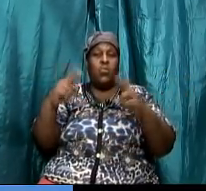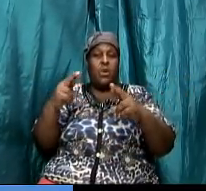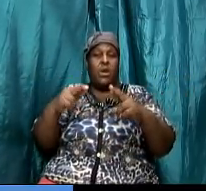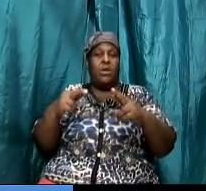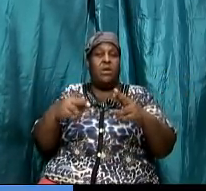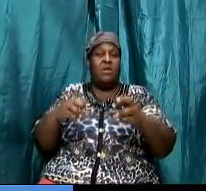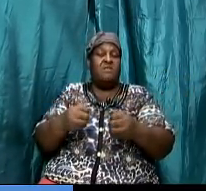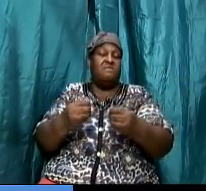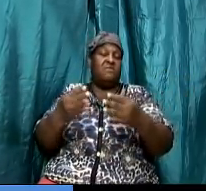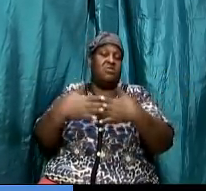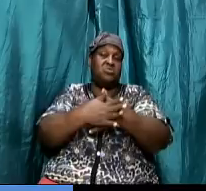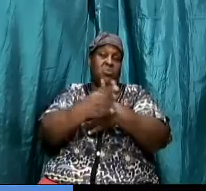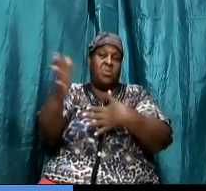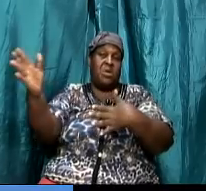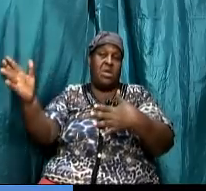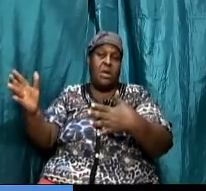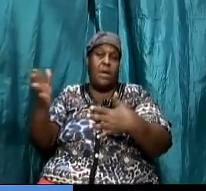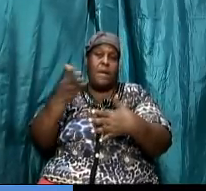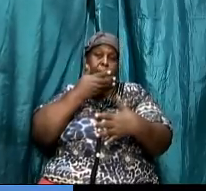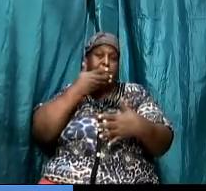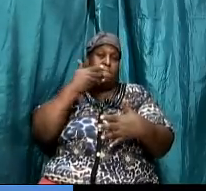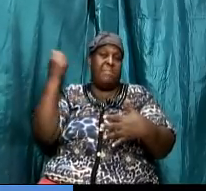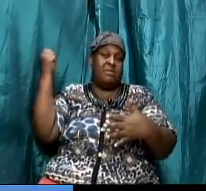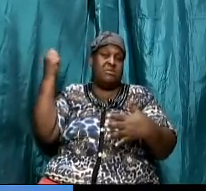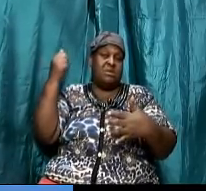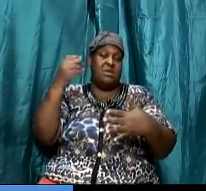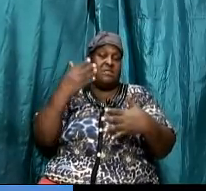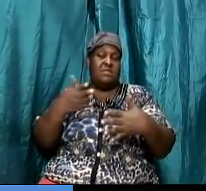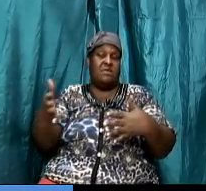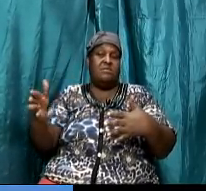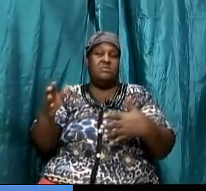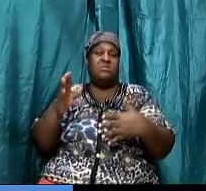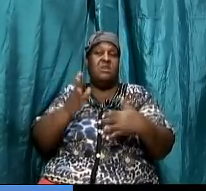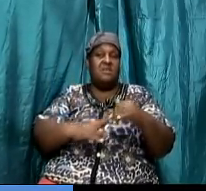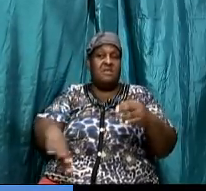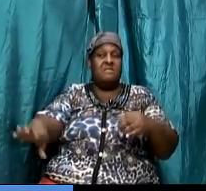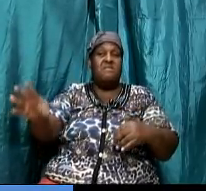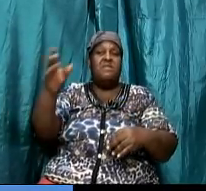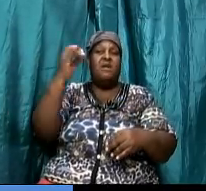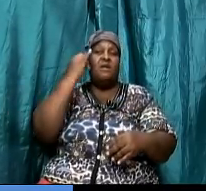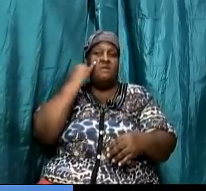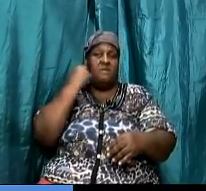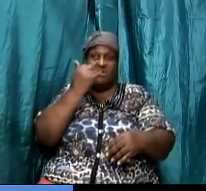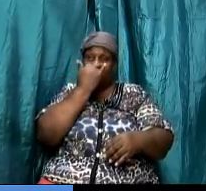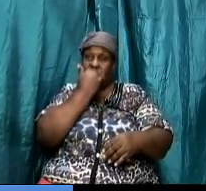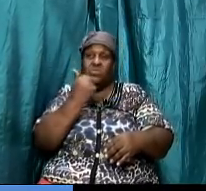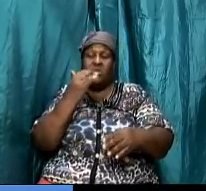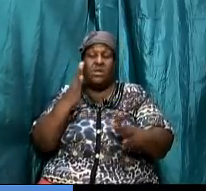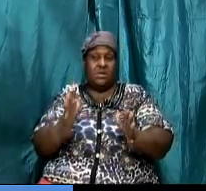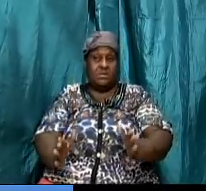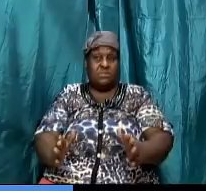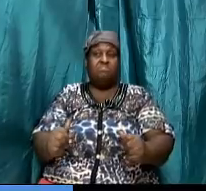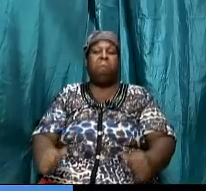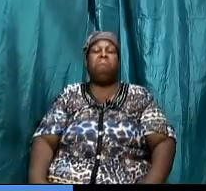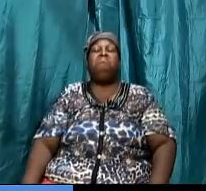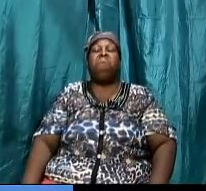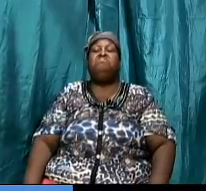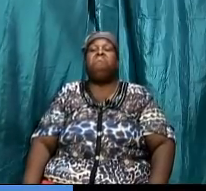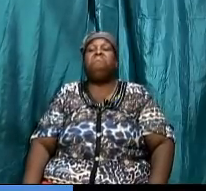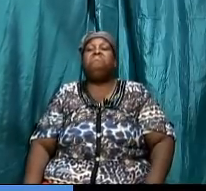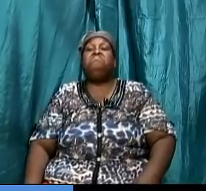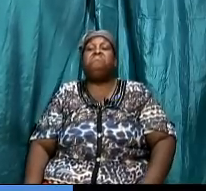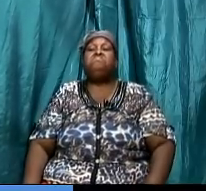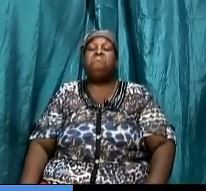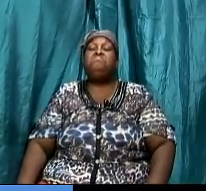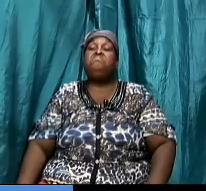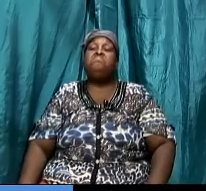now let us let let us show the contrast and this is where i want to bring up the point about